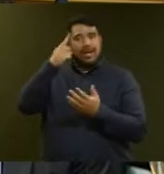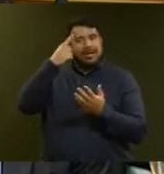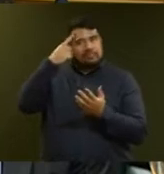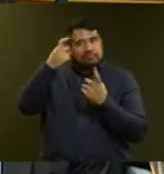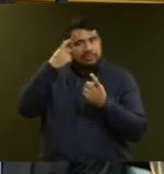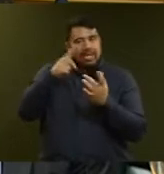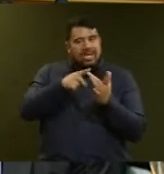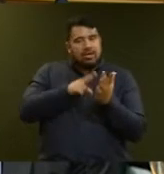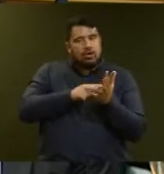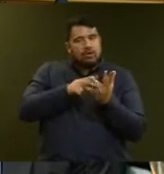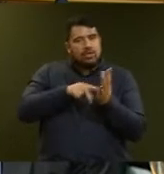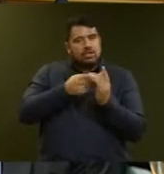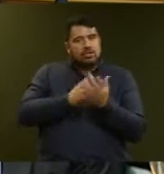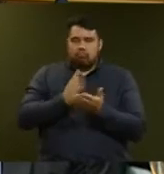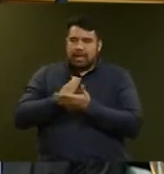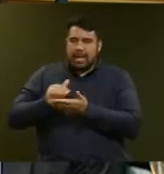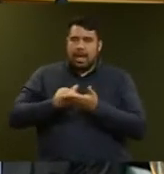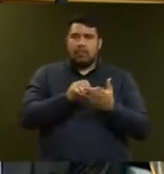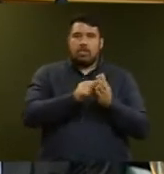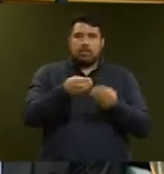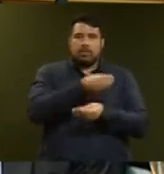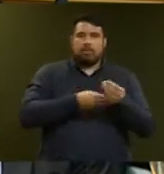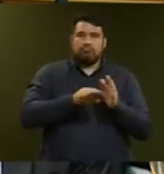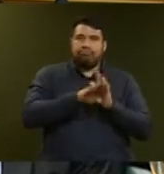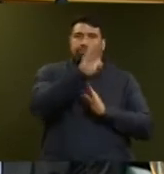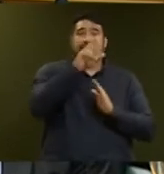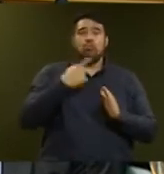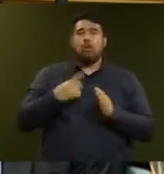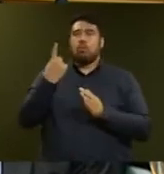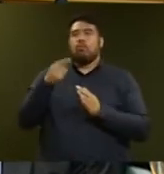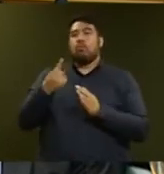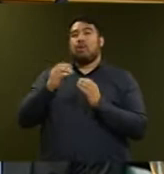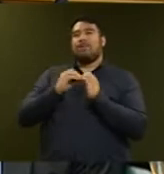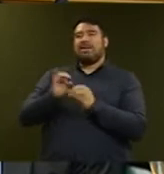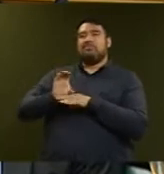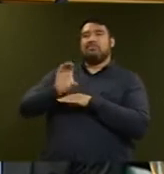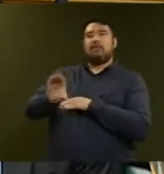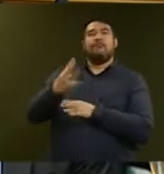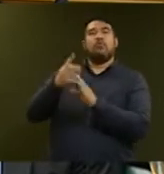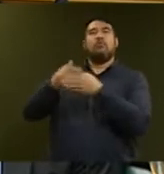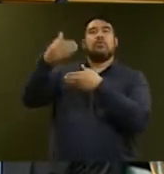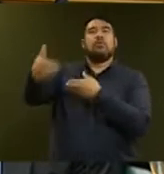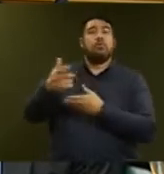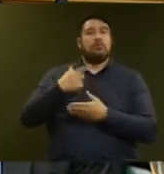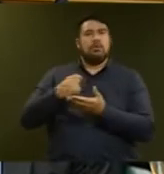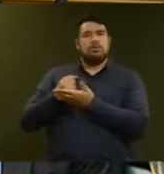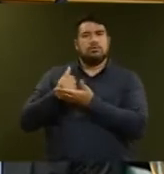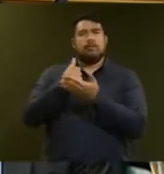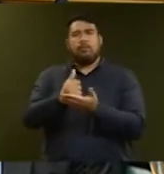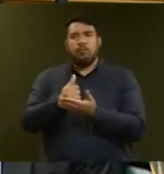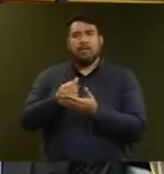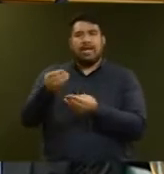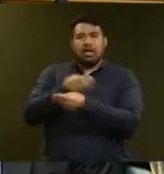development. That's why we invested $1.1 billion of new funding over four years to support a more innovative